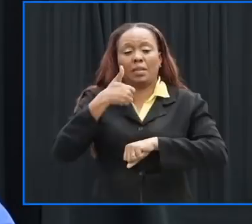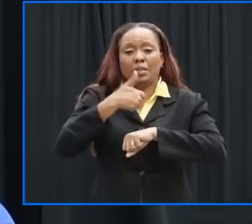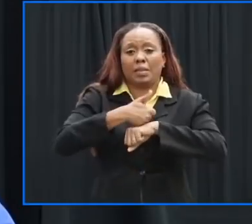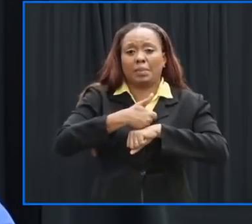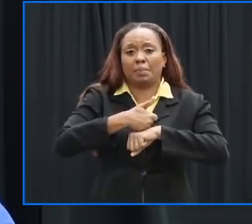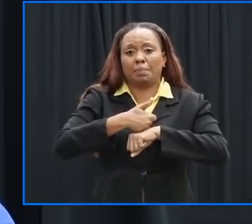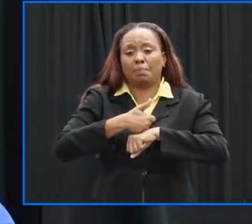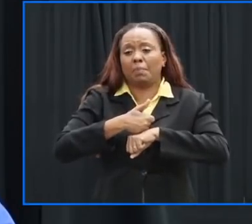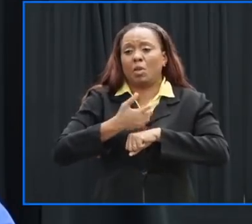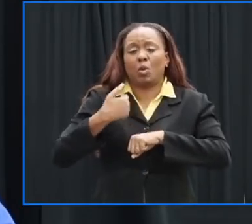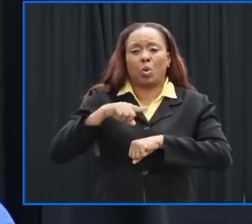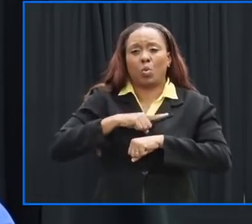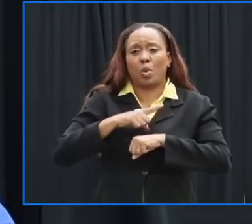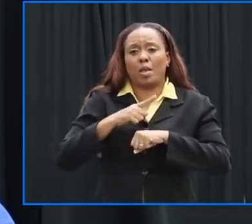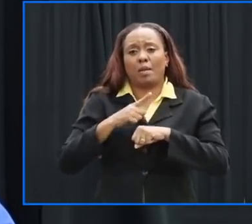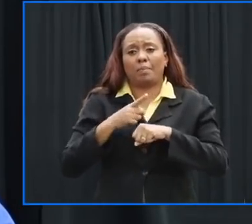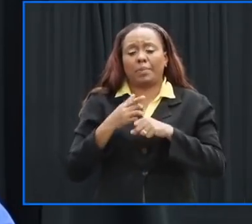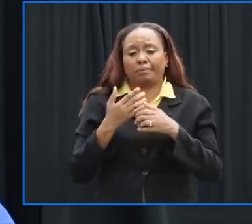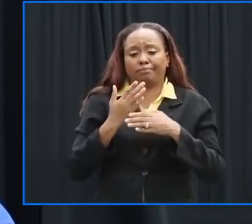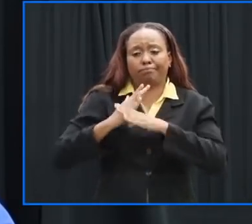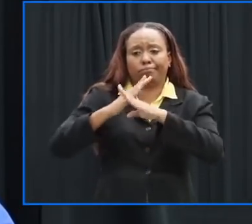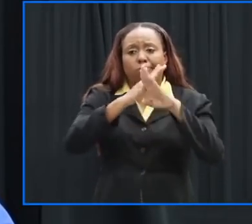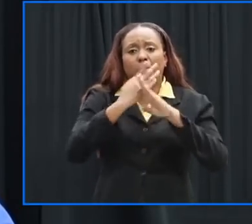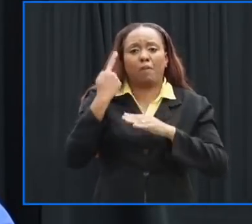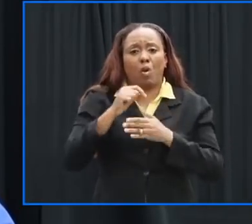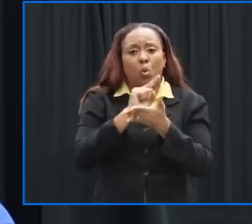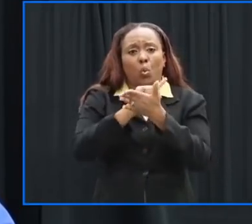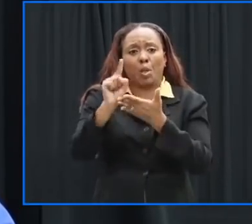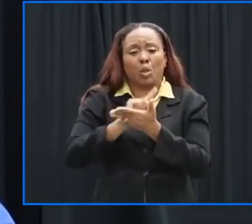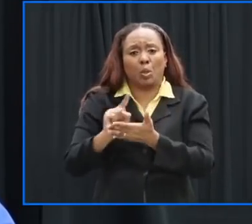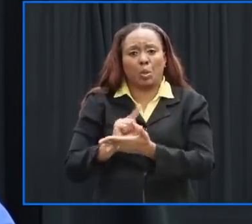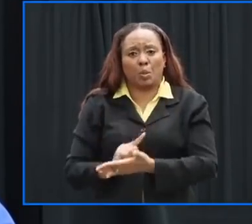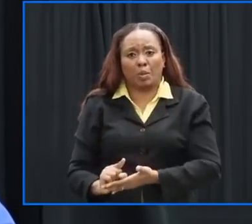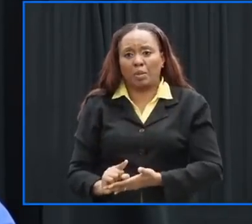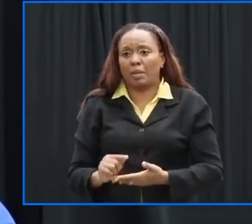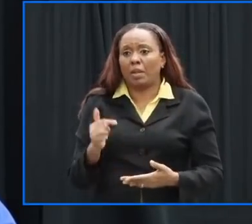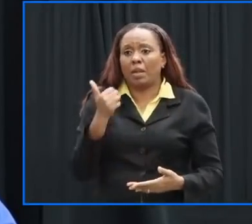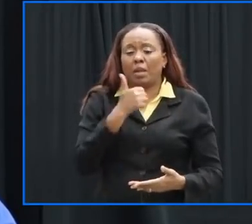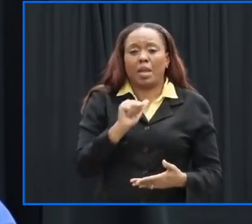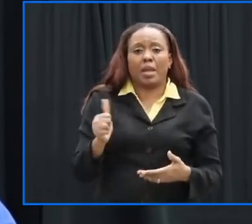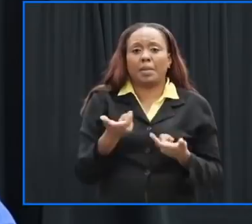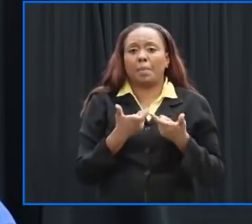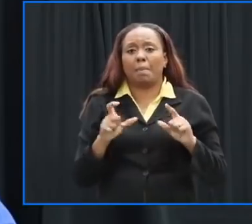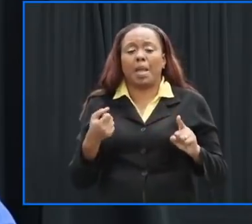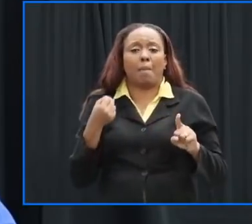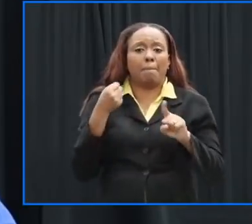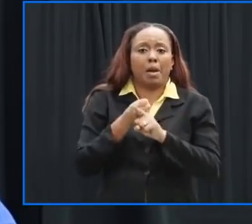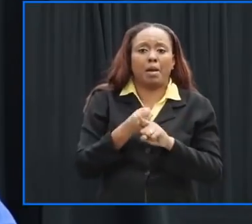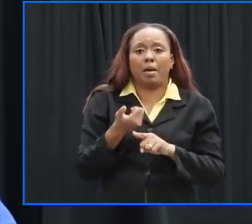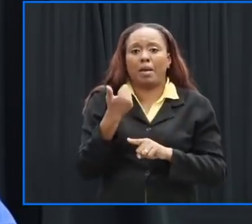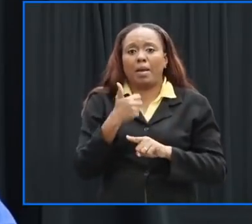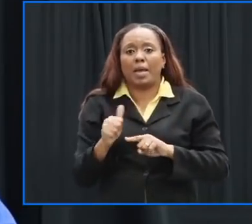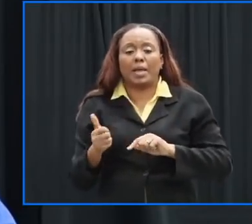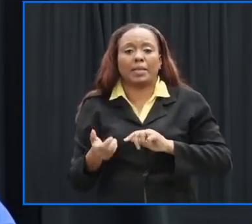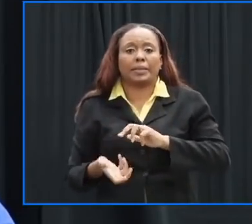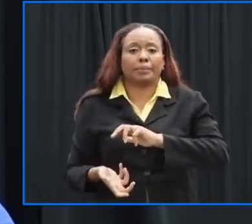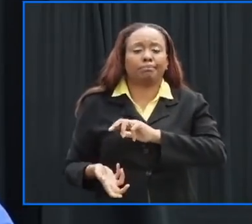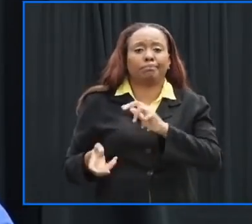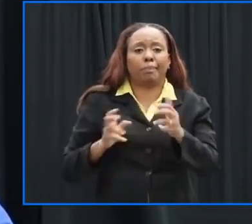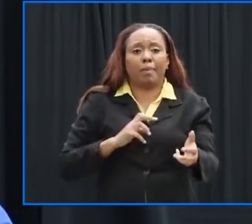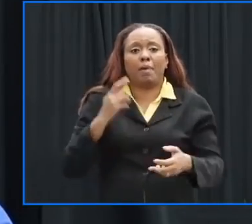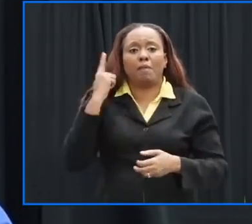place over the last several weeks we have provisions in place in the event that we have any severe disruption or damage to the outfall